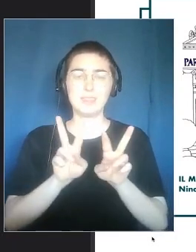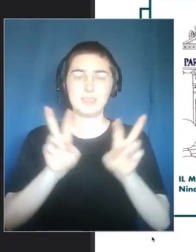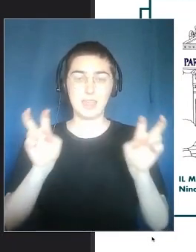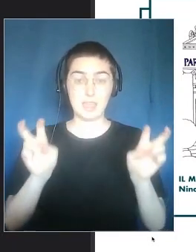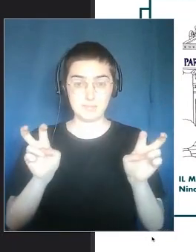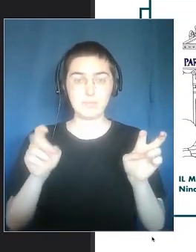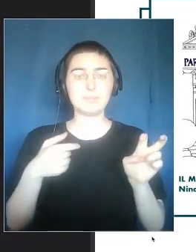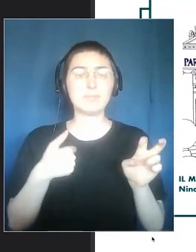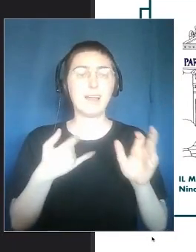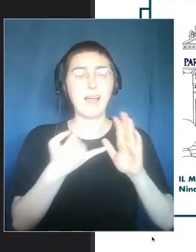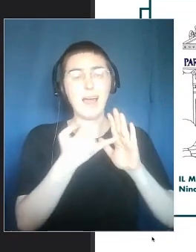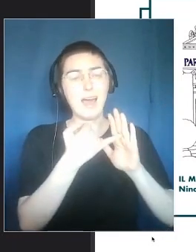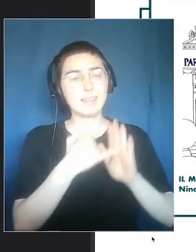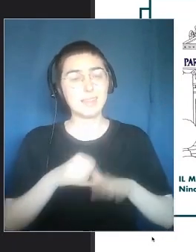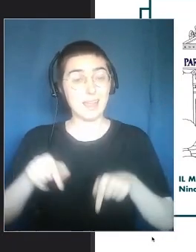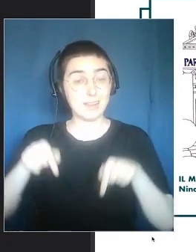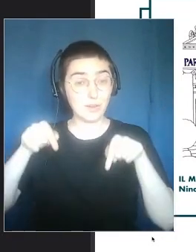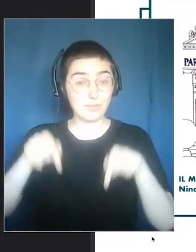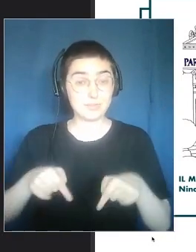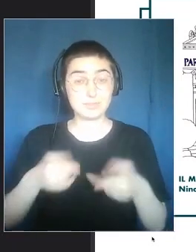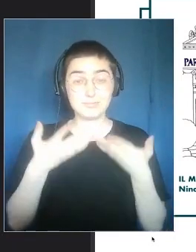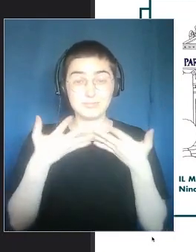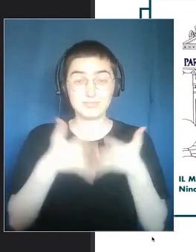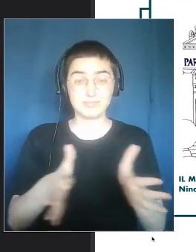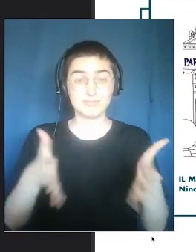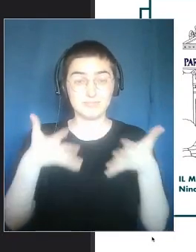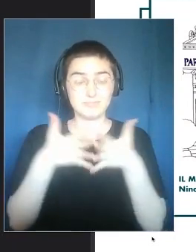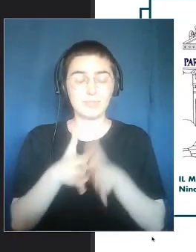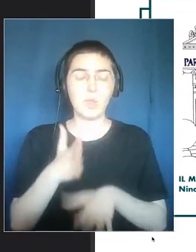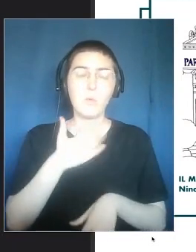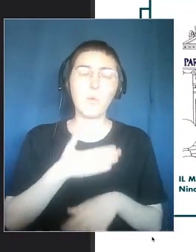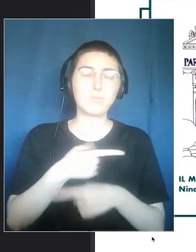Topic. At the end. Of. Of.